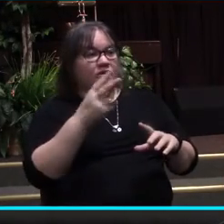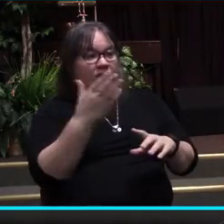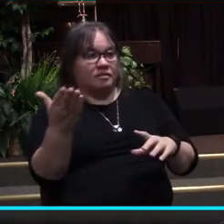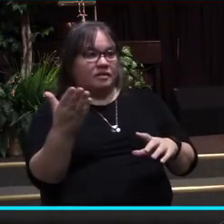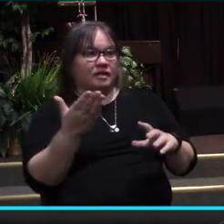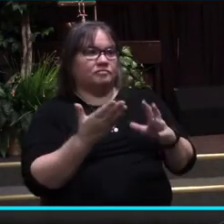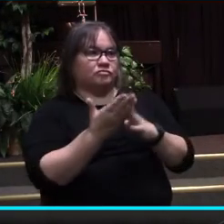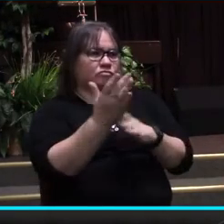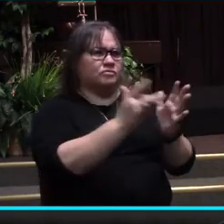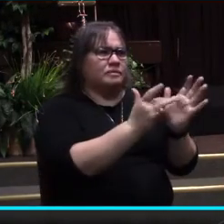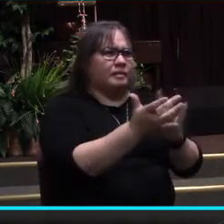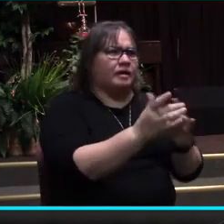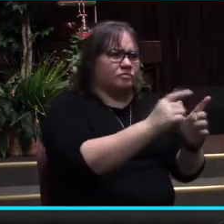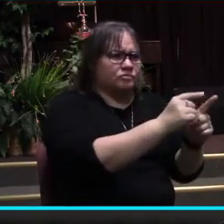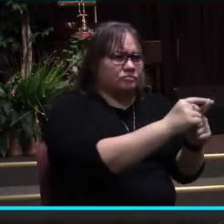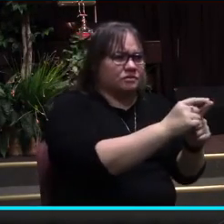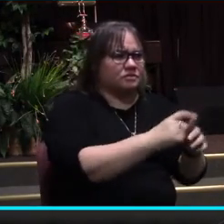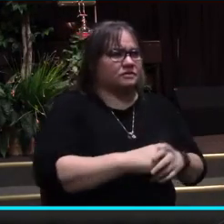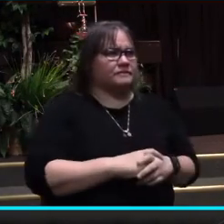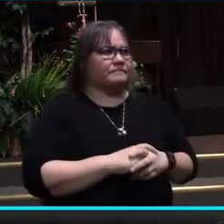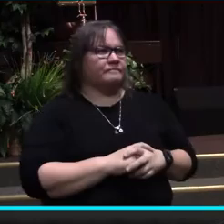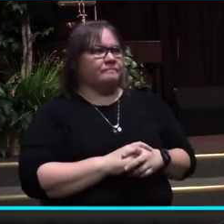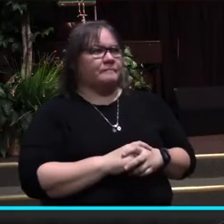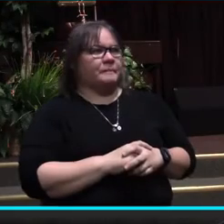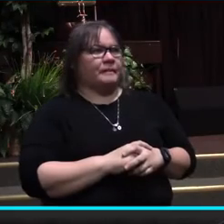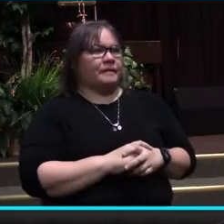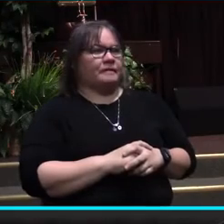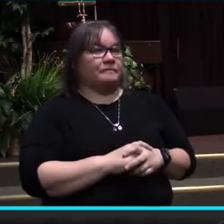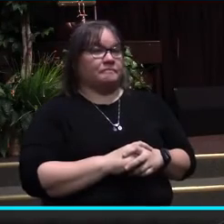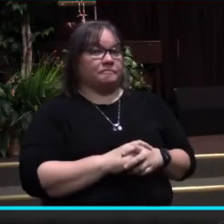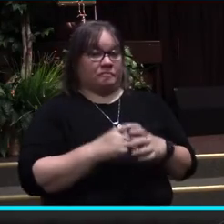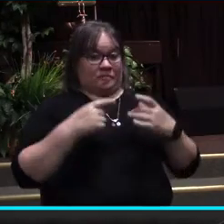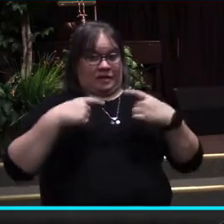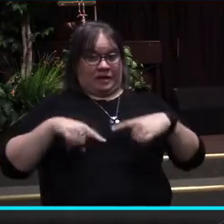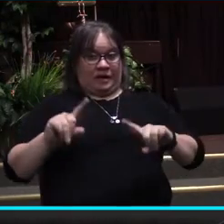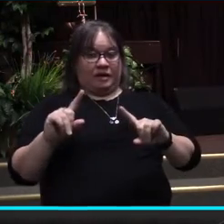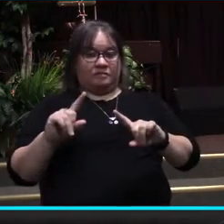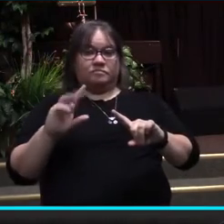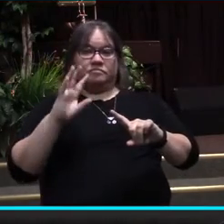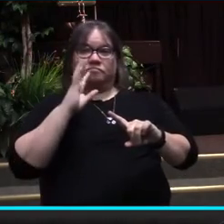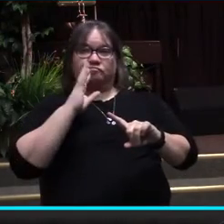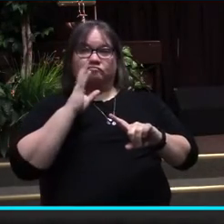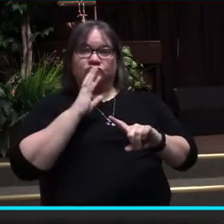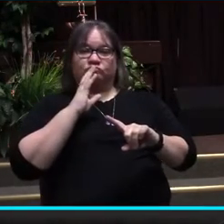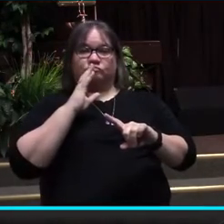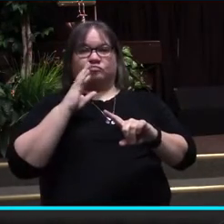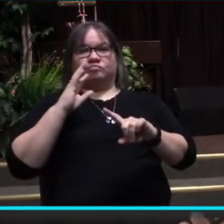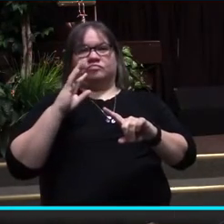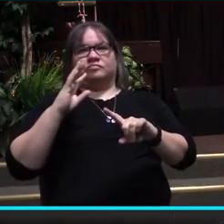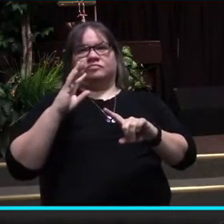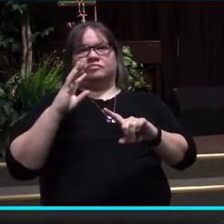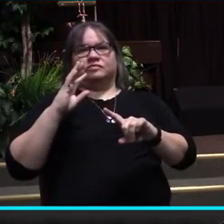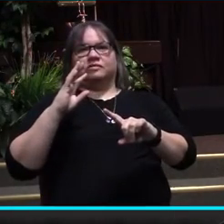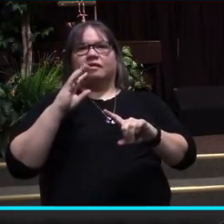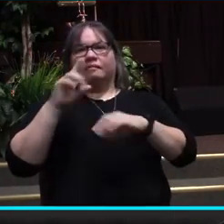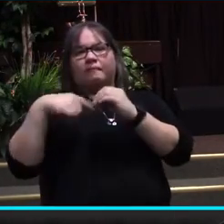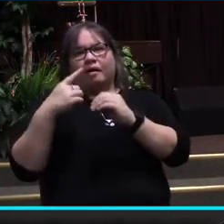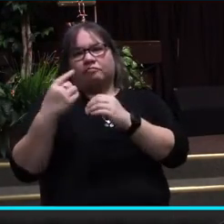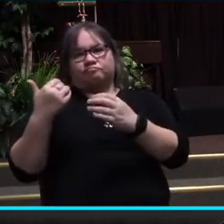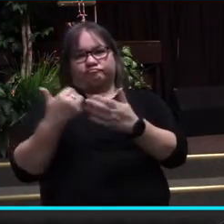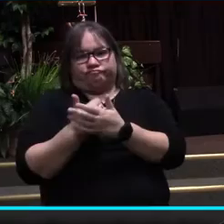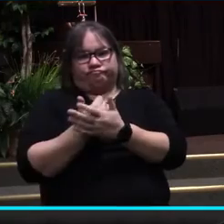And let me begin my remarks today by saying that as we do this, as we speak to current issues,